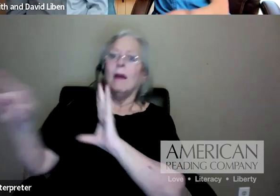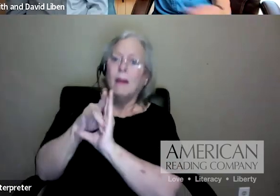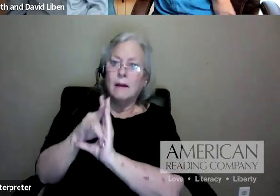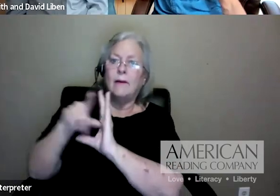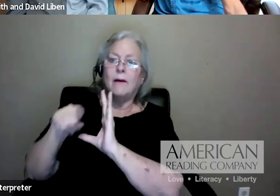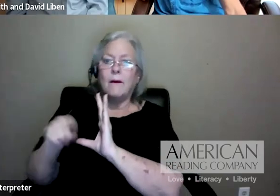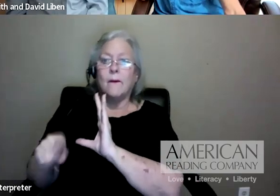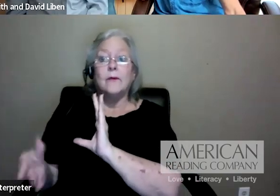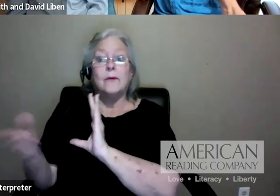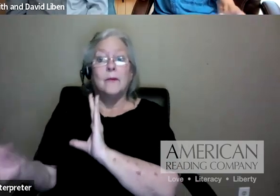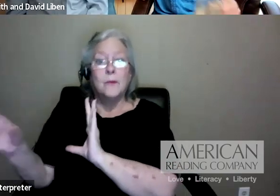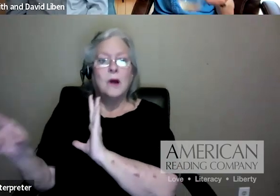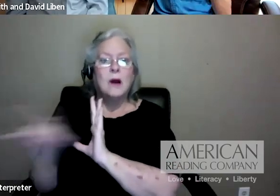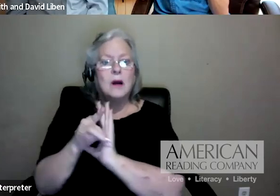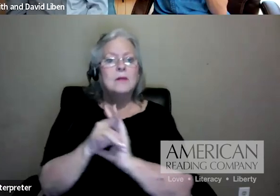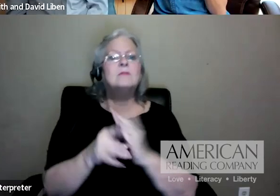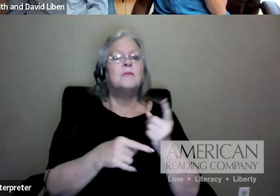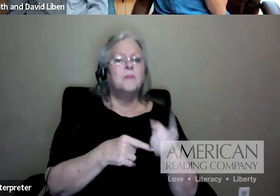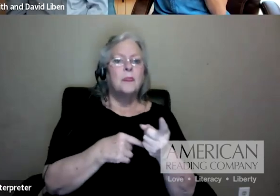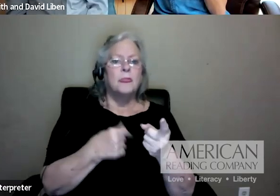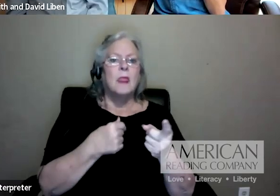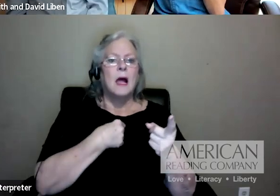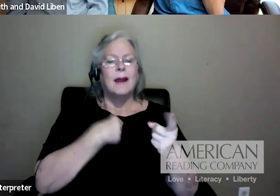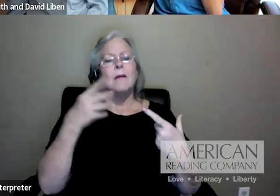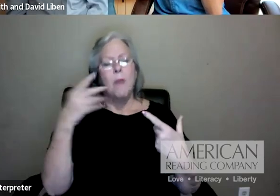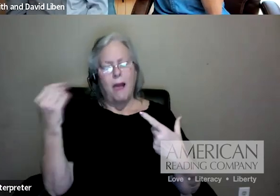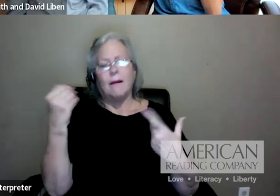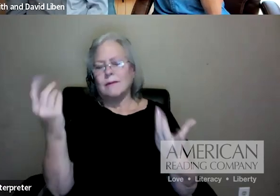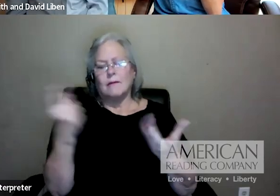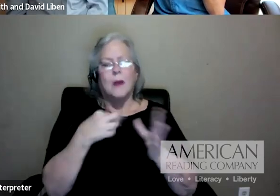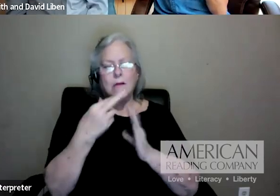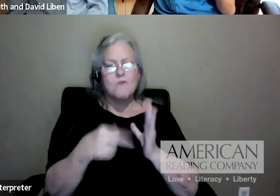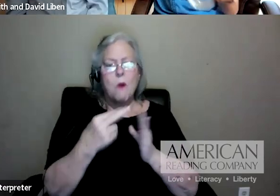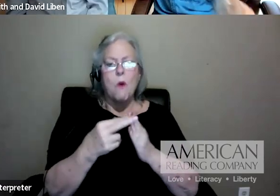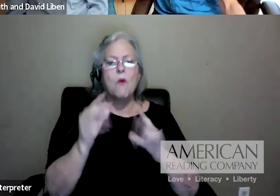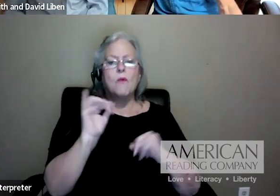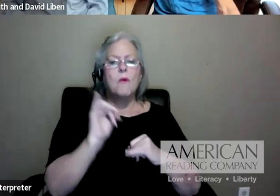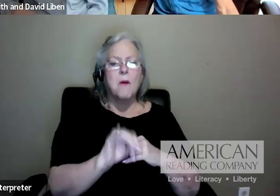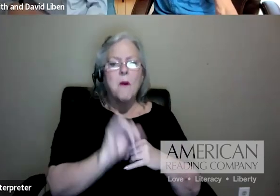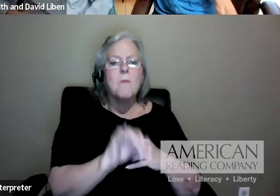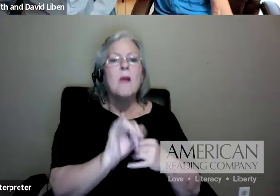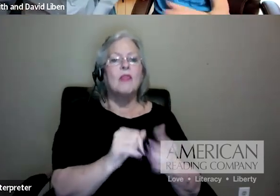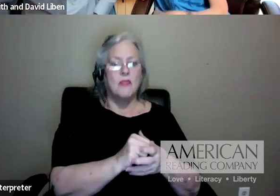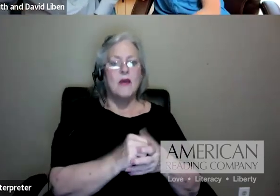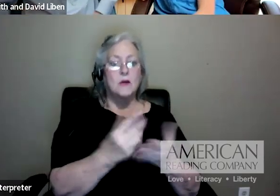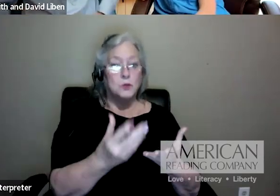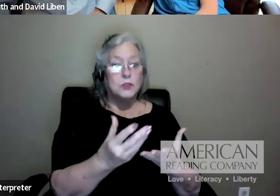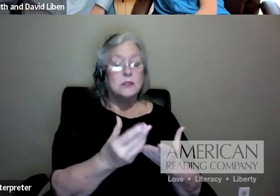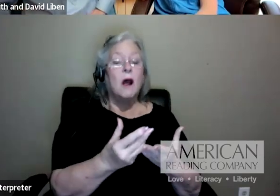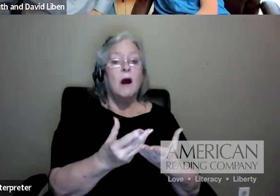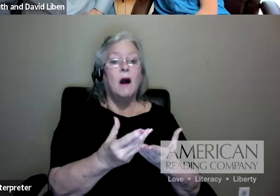there's a really great article in the chat that Sue referenced. These folks had a pretty heavy hand and called The Dinosaur Effect.